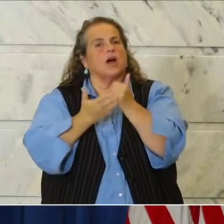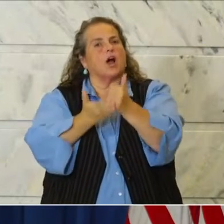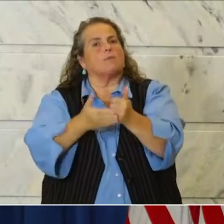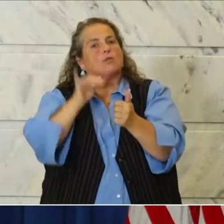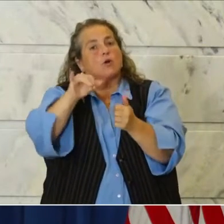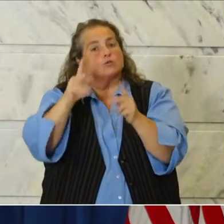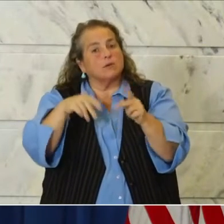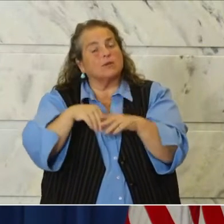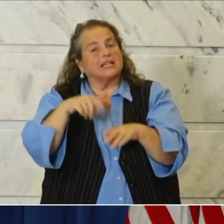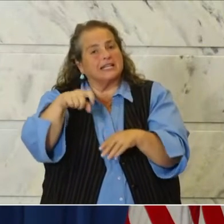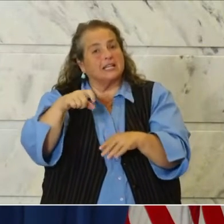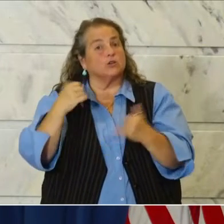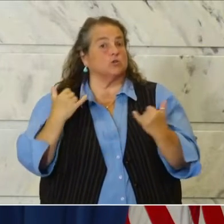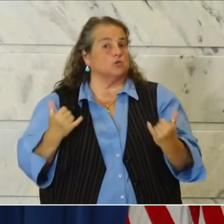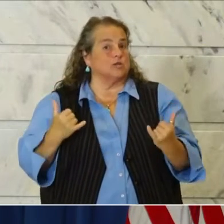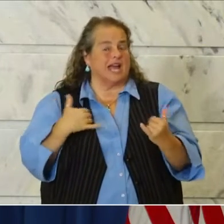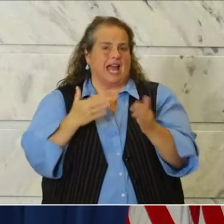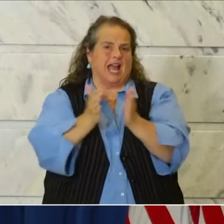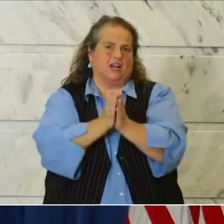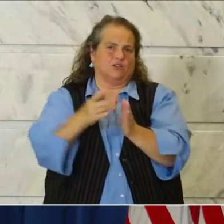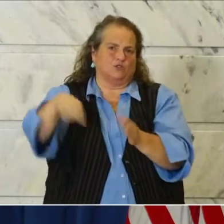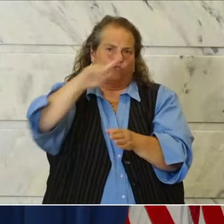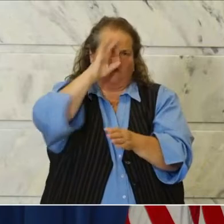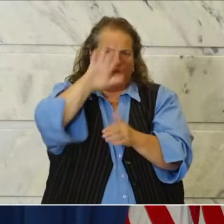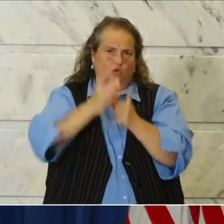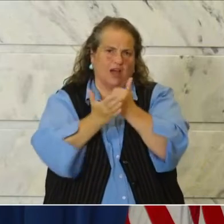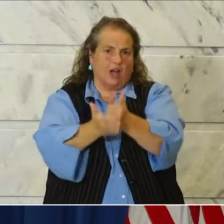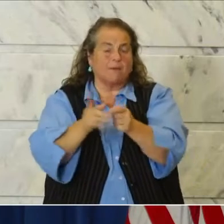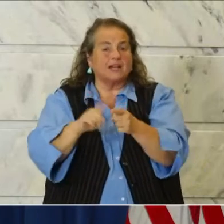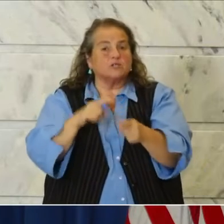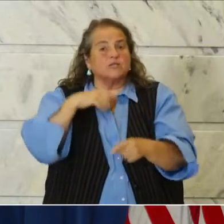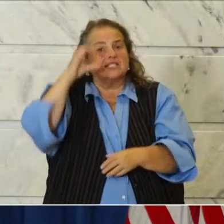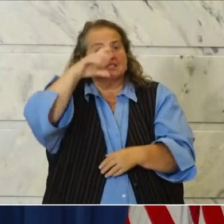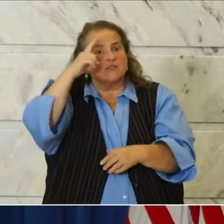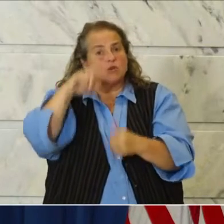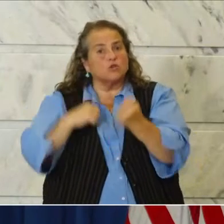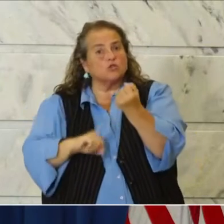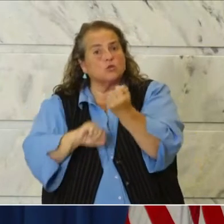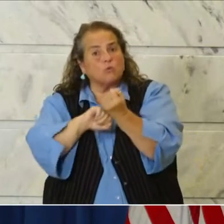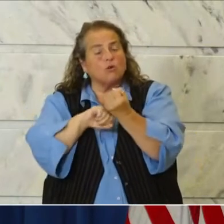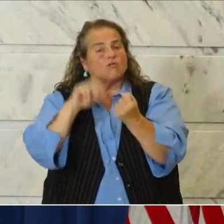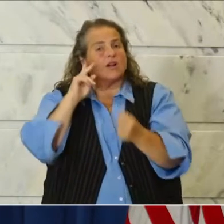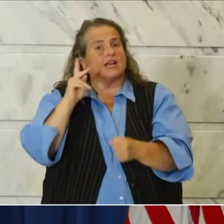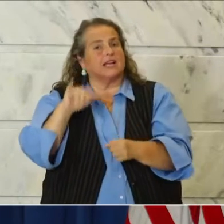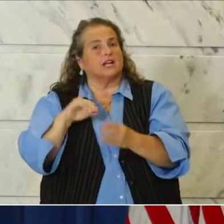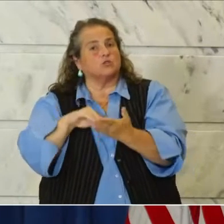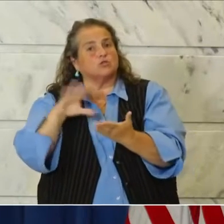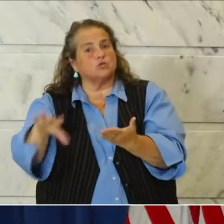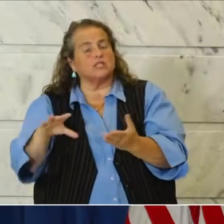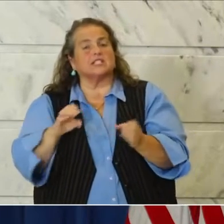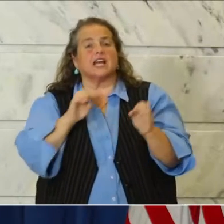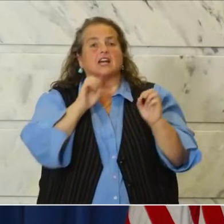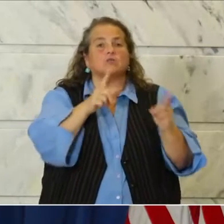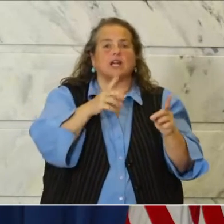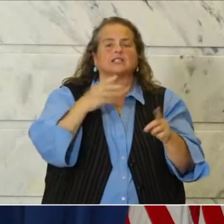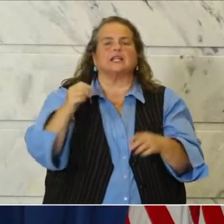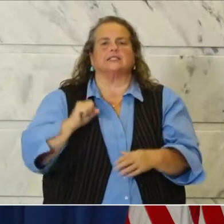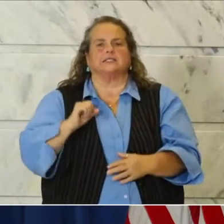Today, I ask for your help as we seek to support Kentucky students, educators, and staff.